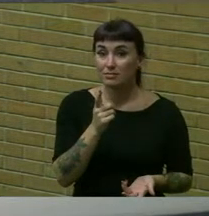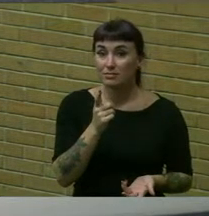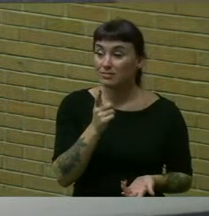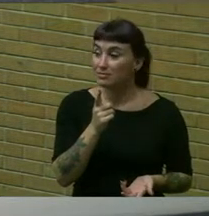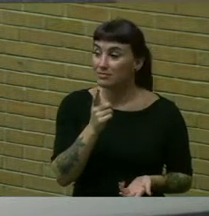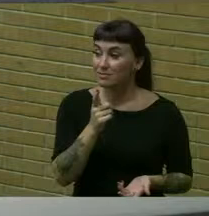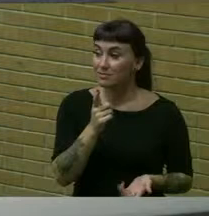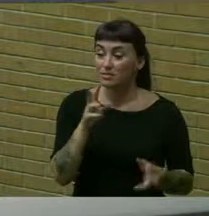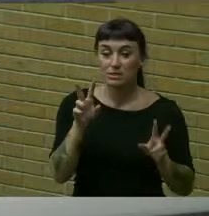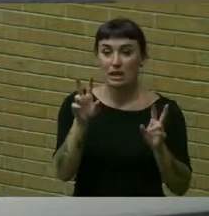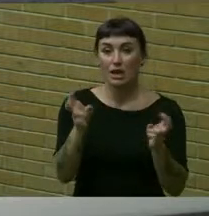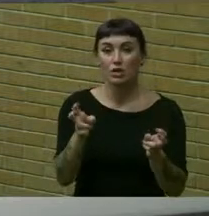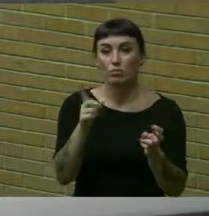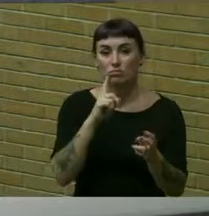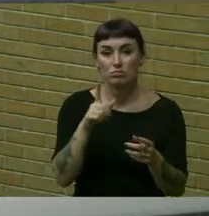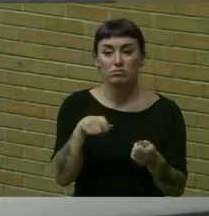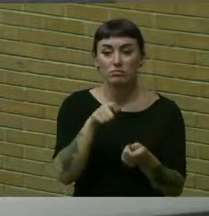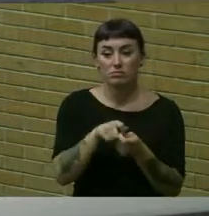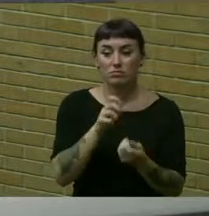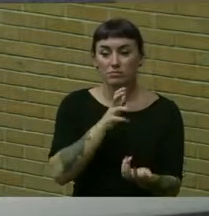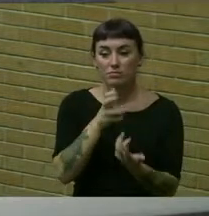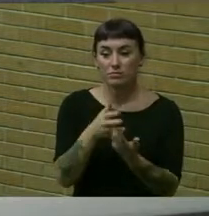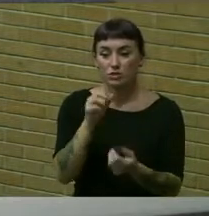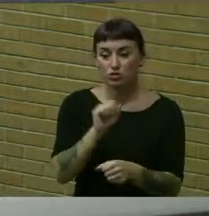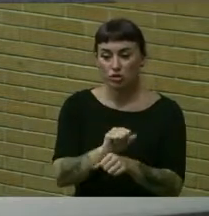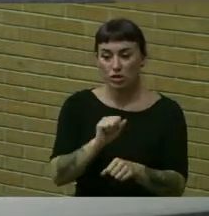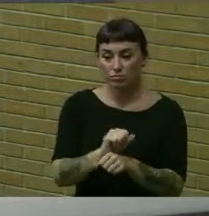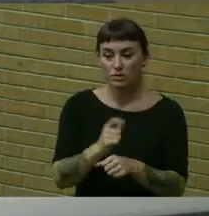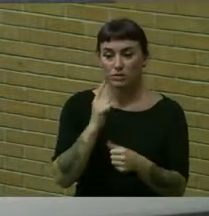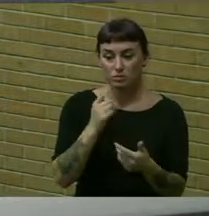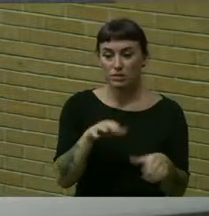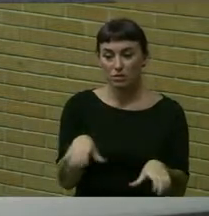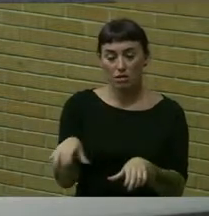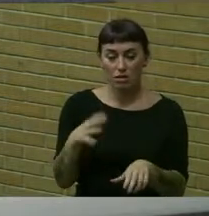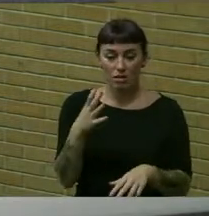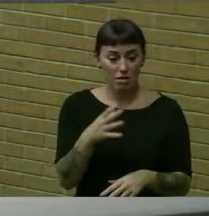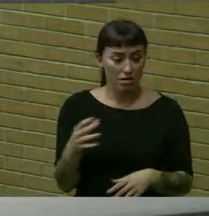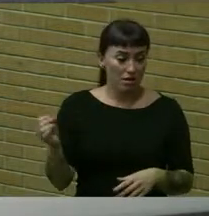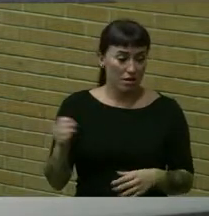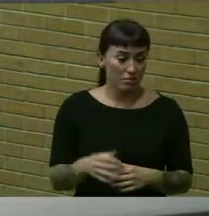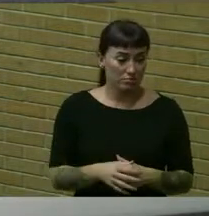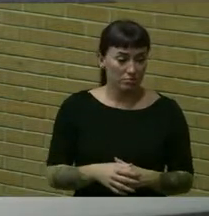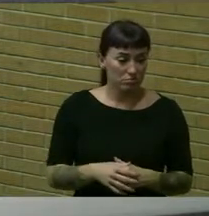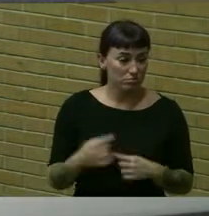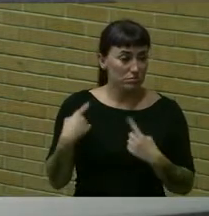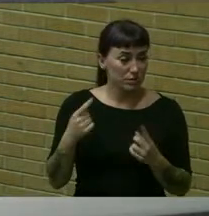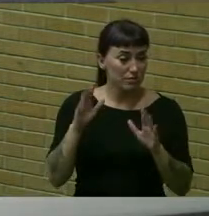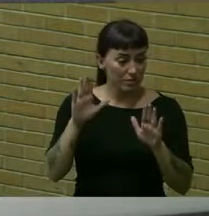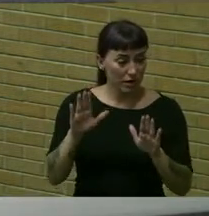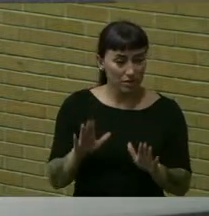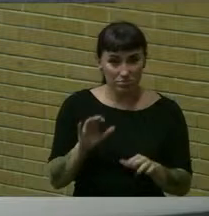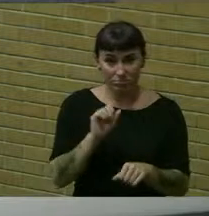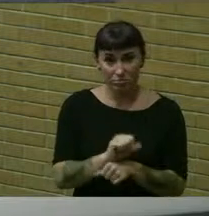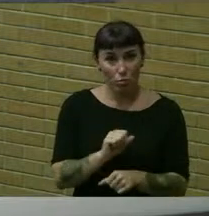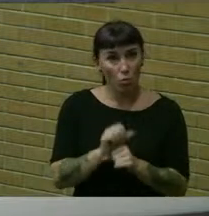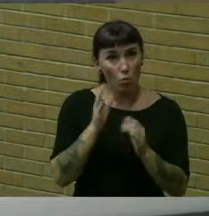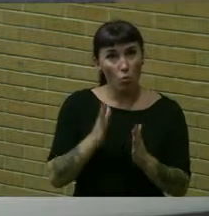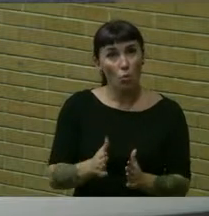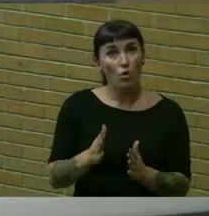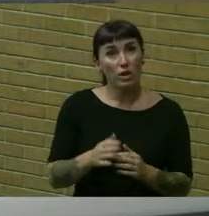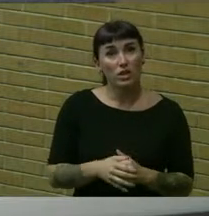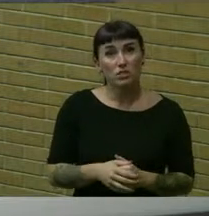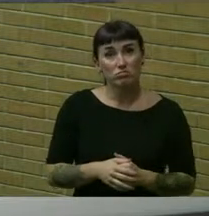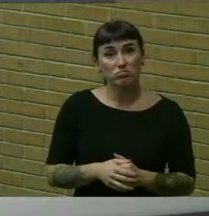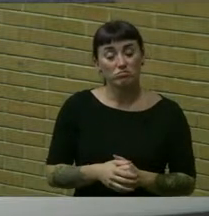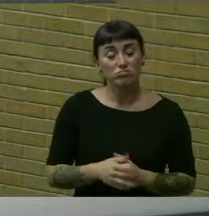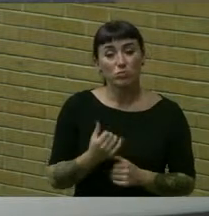the title accurately fits the job being done um and um she's been a fantastic employee and we're looking to